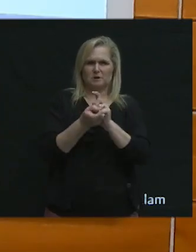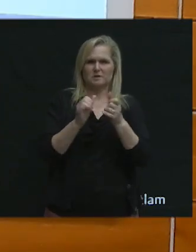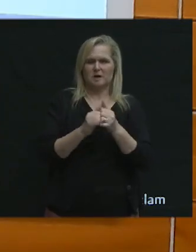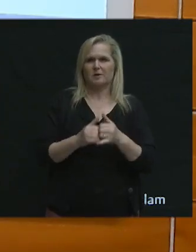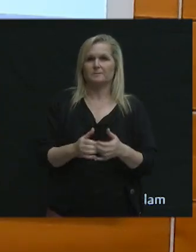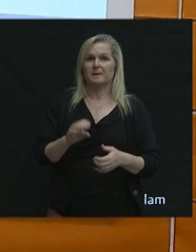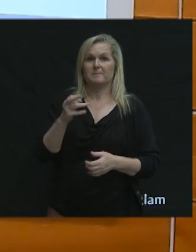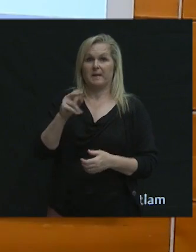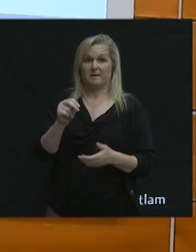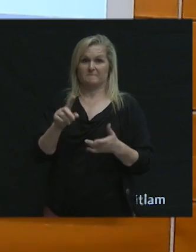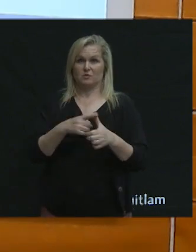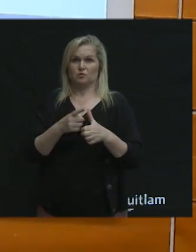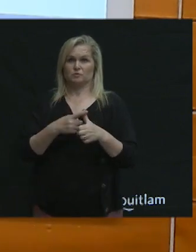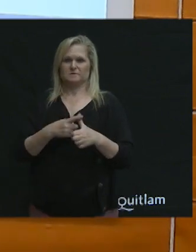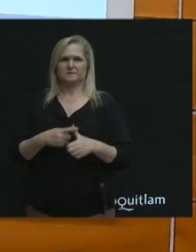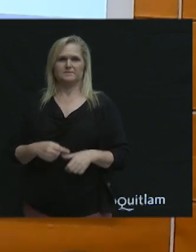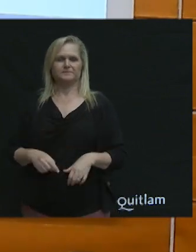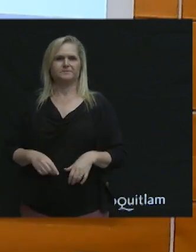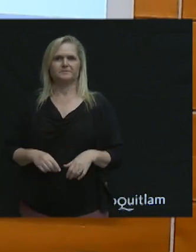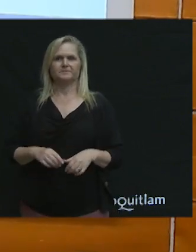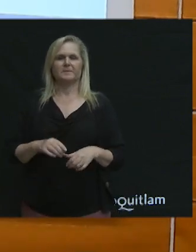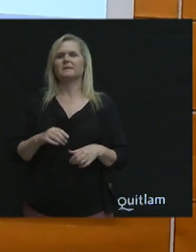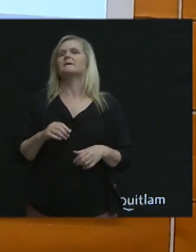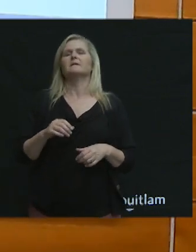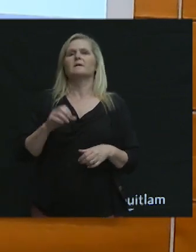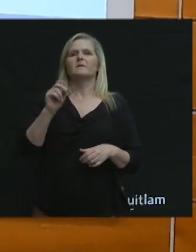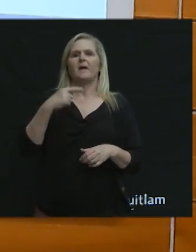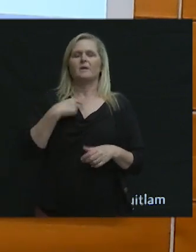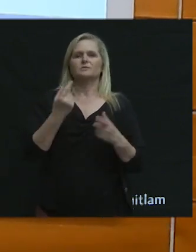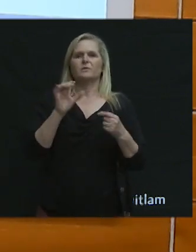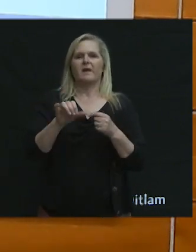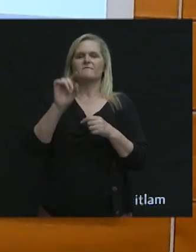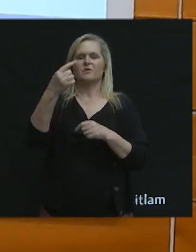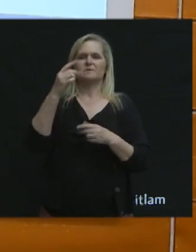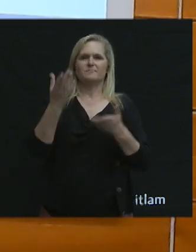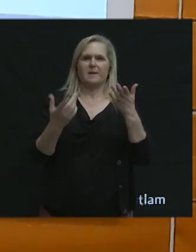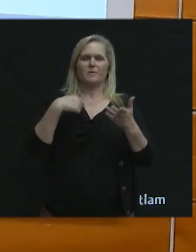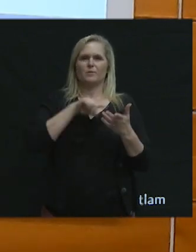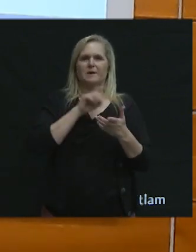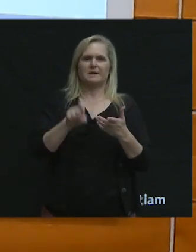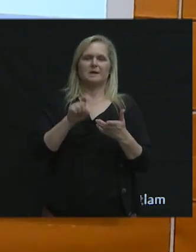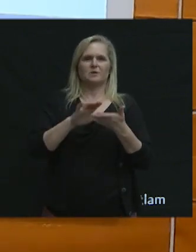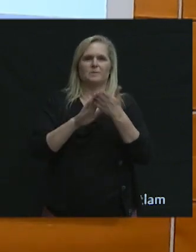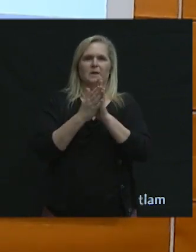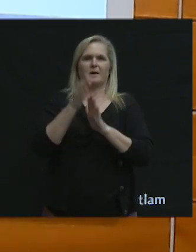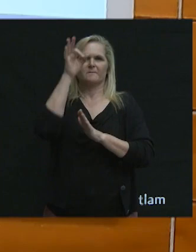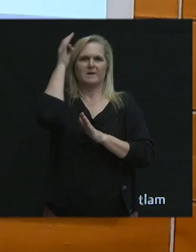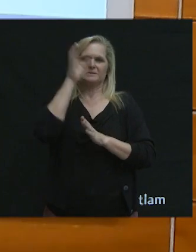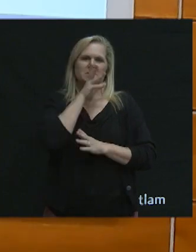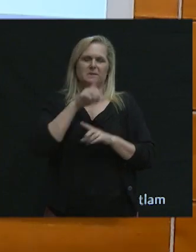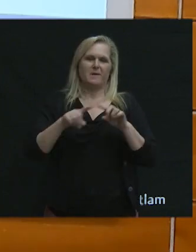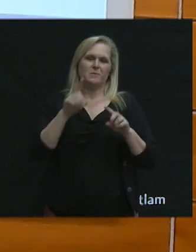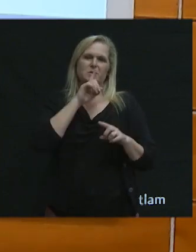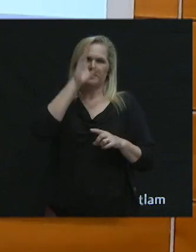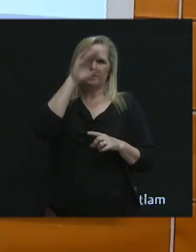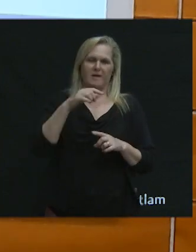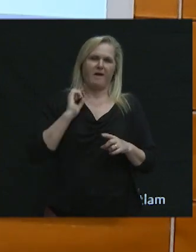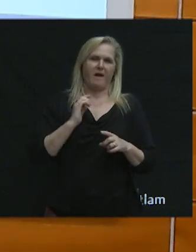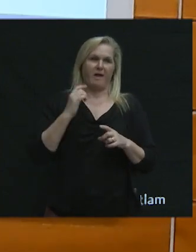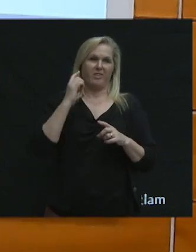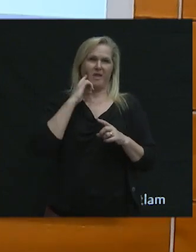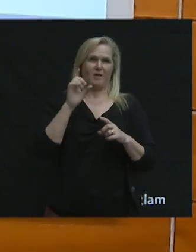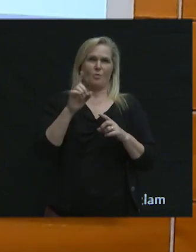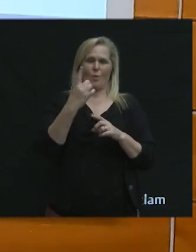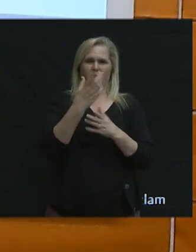Megan wants to go first. I'd say I'm a first go. Okay, I'll give it to first. Maybe we need to be a French-speaking city. The two cities that I think are standout,